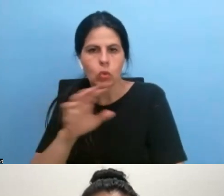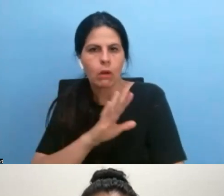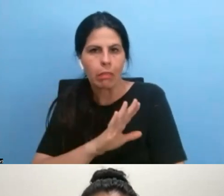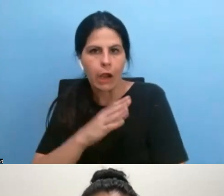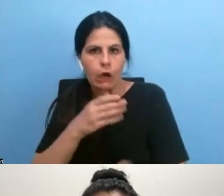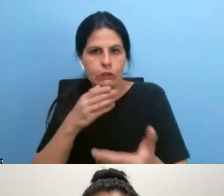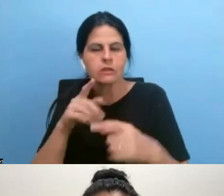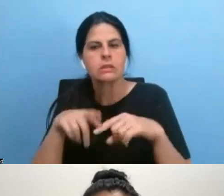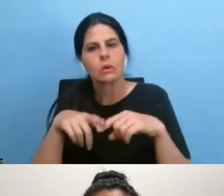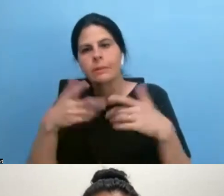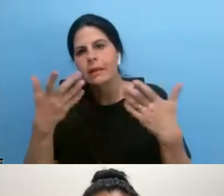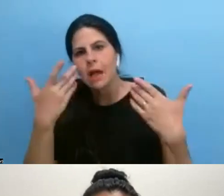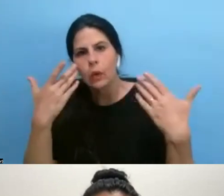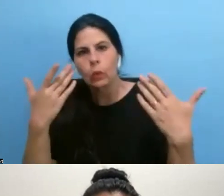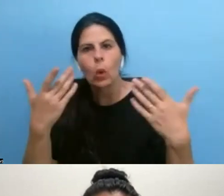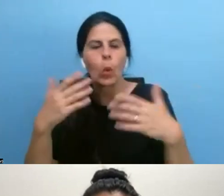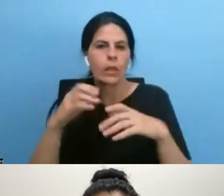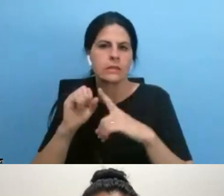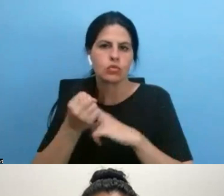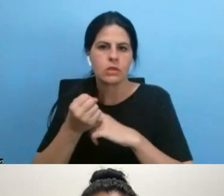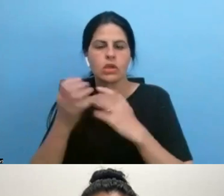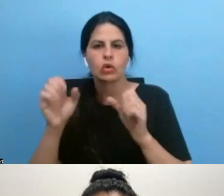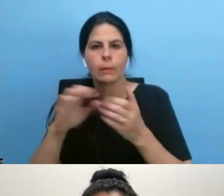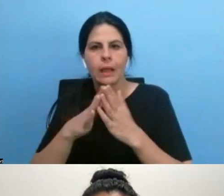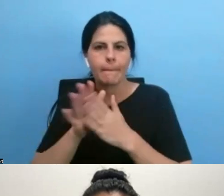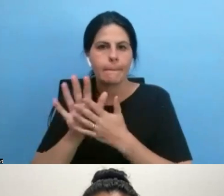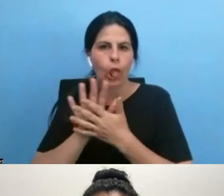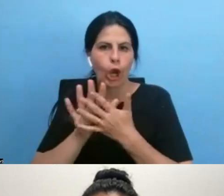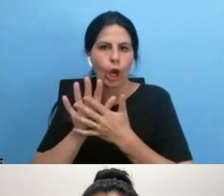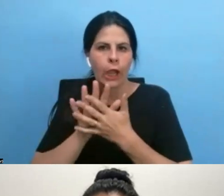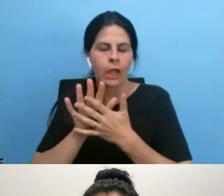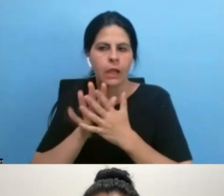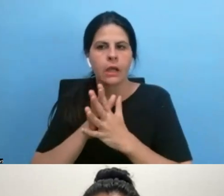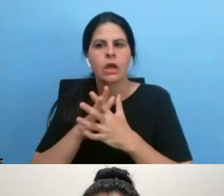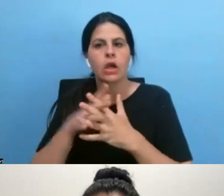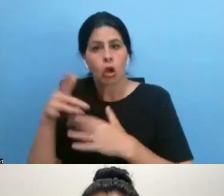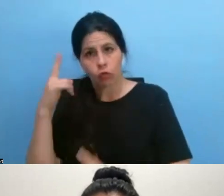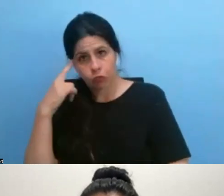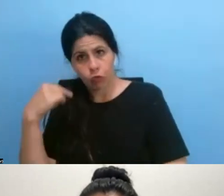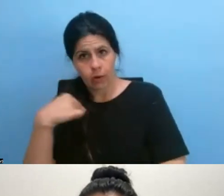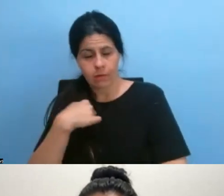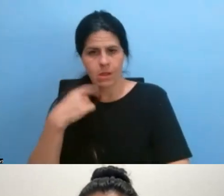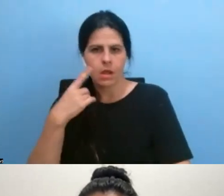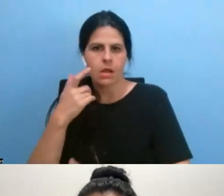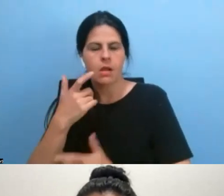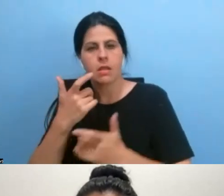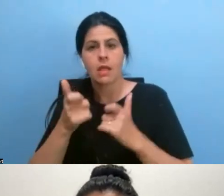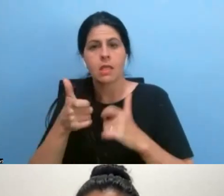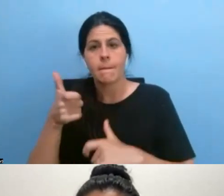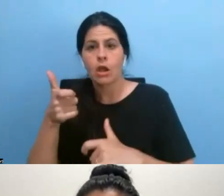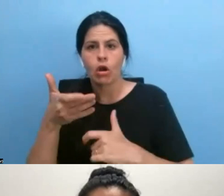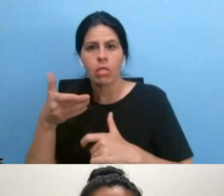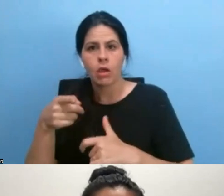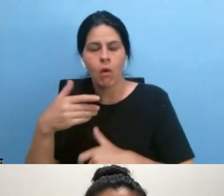is here. It can be quite blurry. Um, for me, I think the, the bigger thing that you have in terms of,